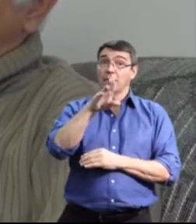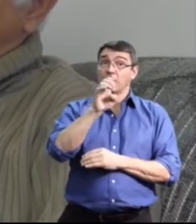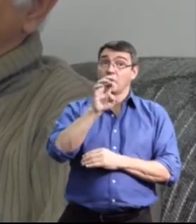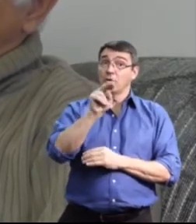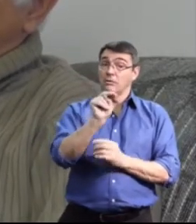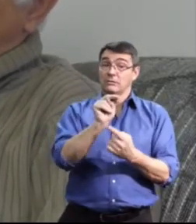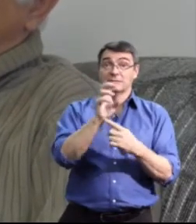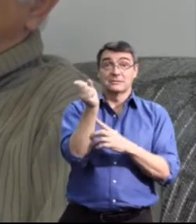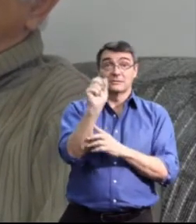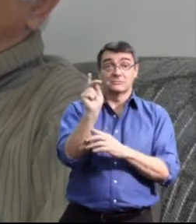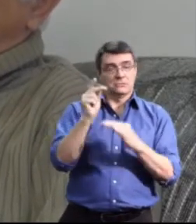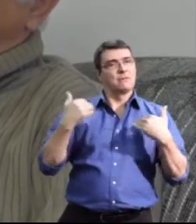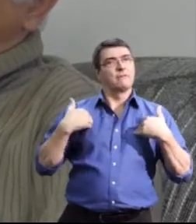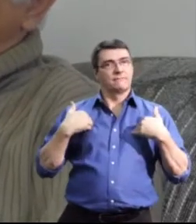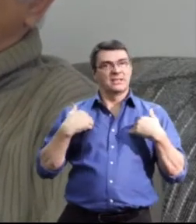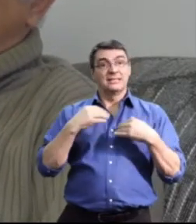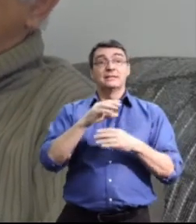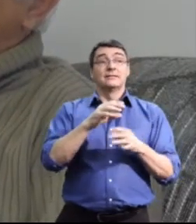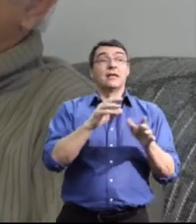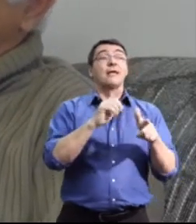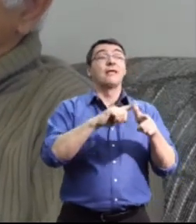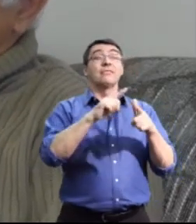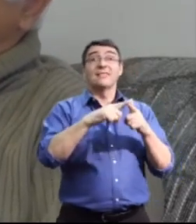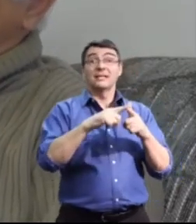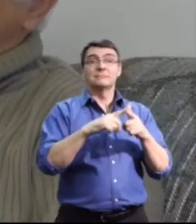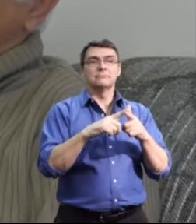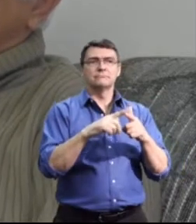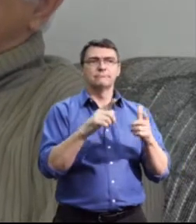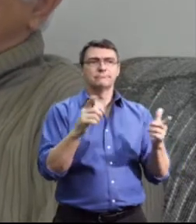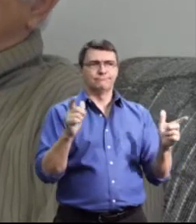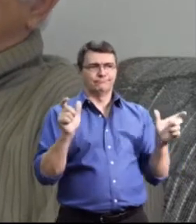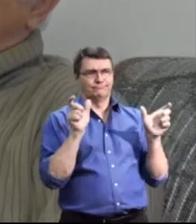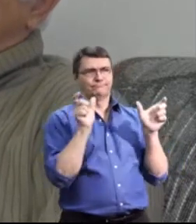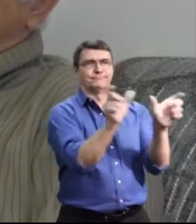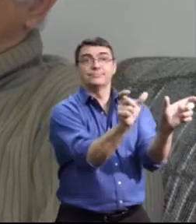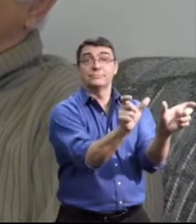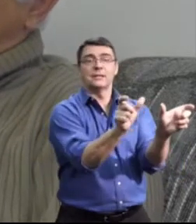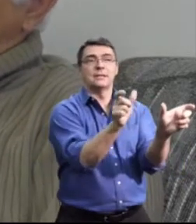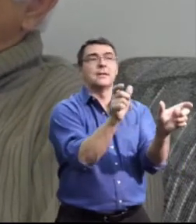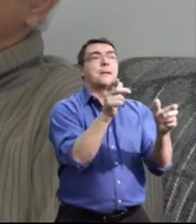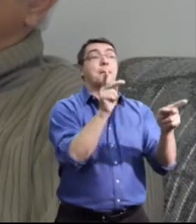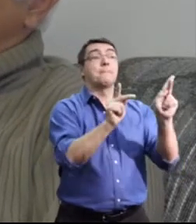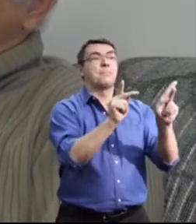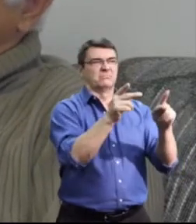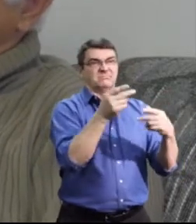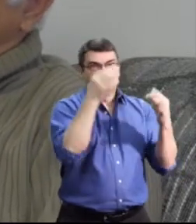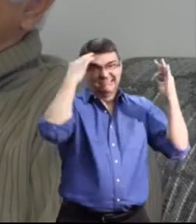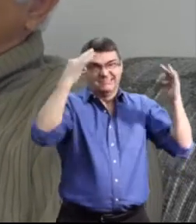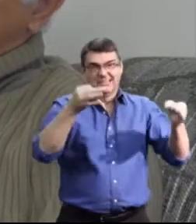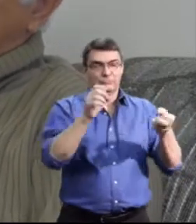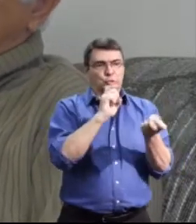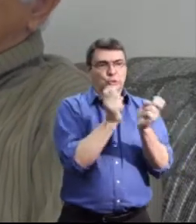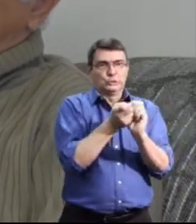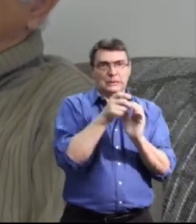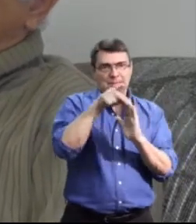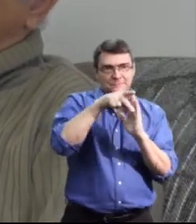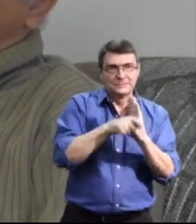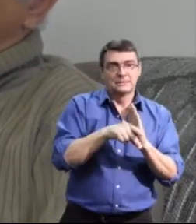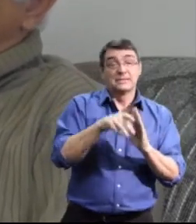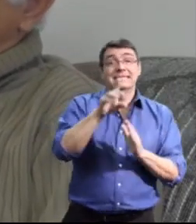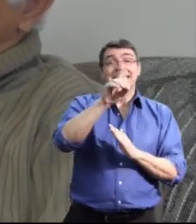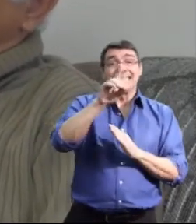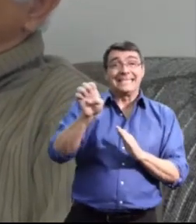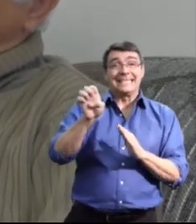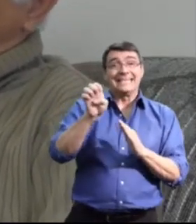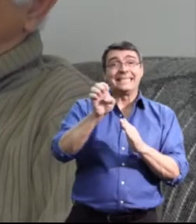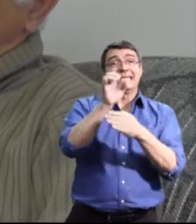10 years earlier and people were discharged into the community and that was seen as a very good thing. The thing that